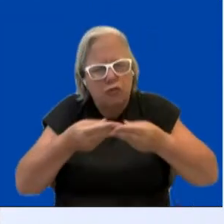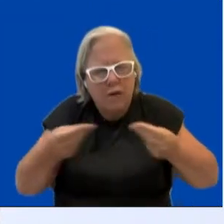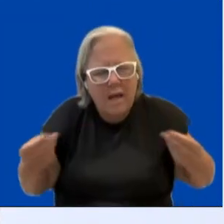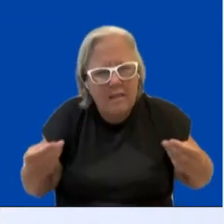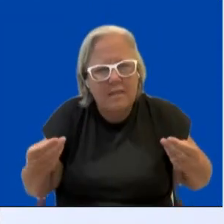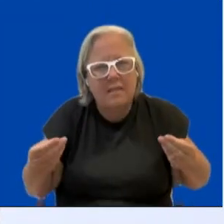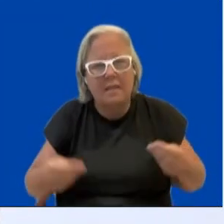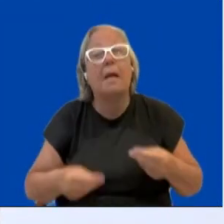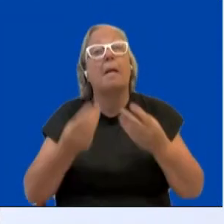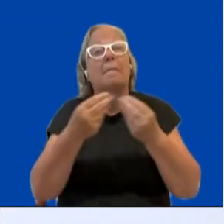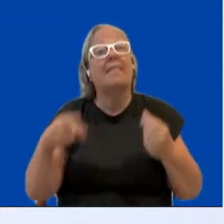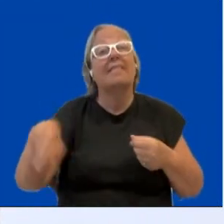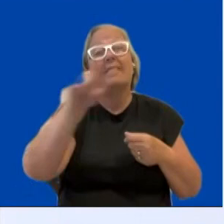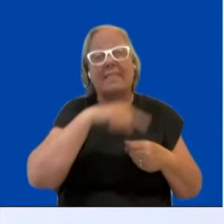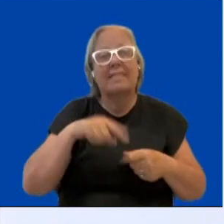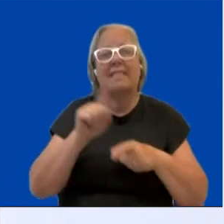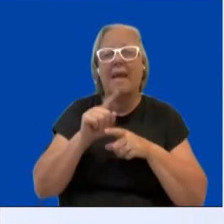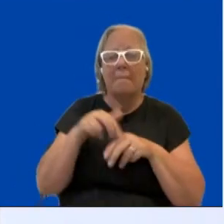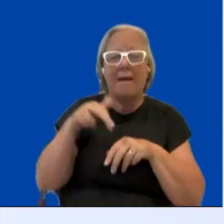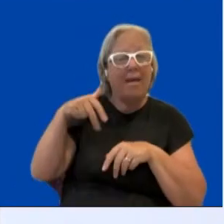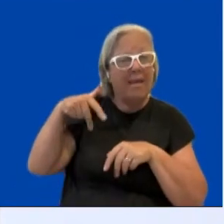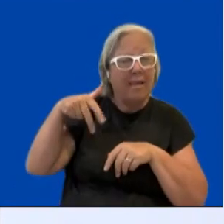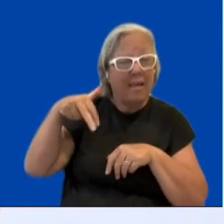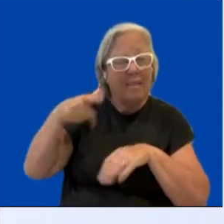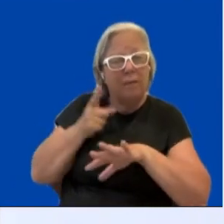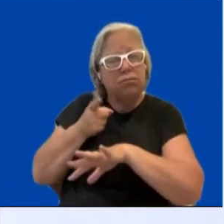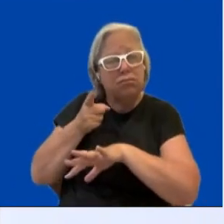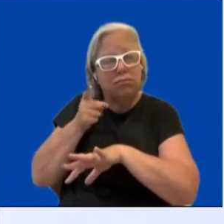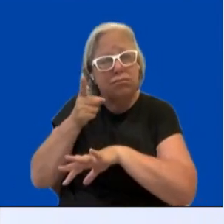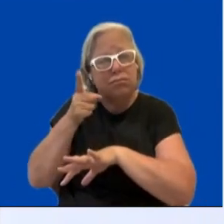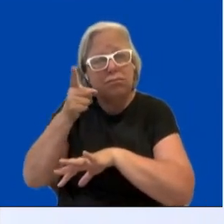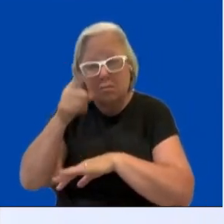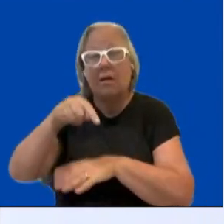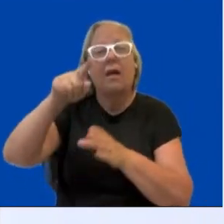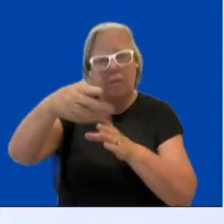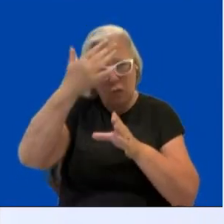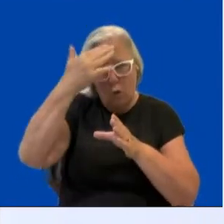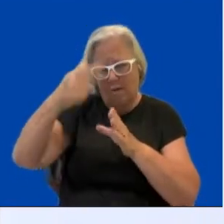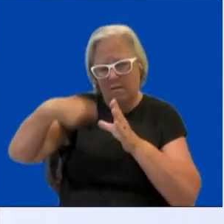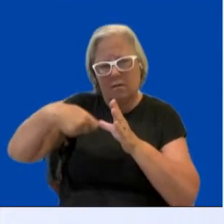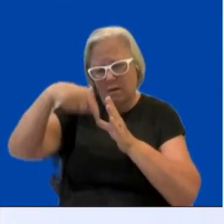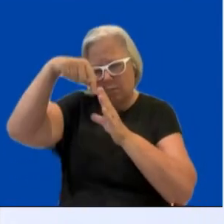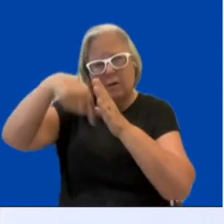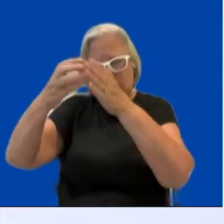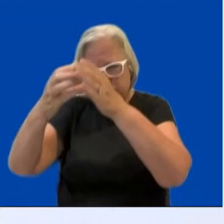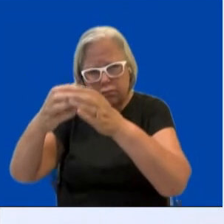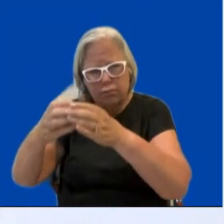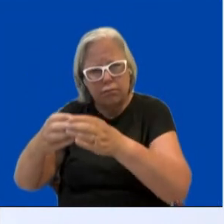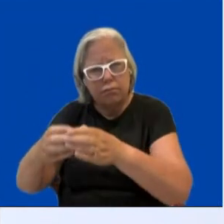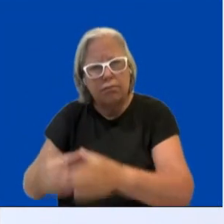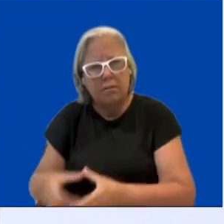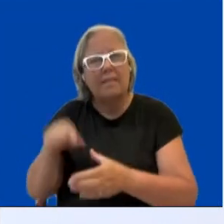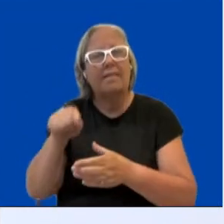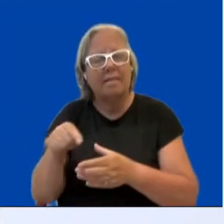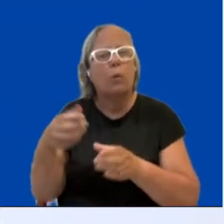they had to walk longer distances to get the needed water. And then that man said, listen, it's mostly